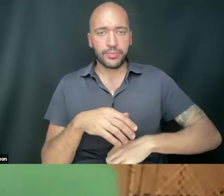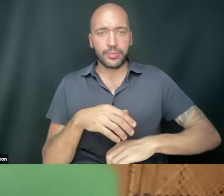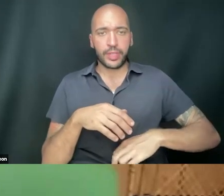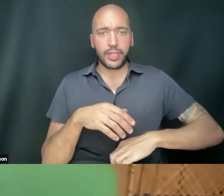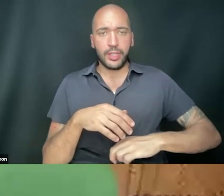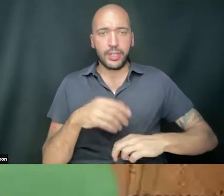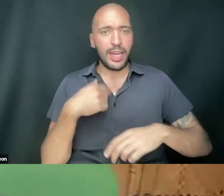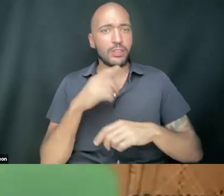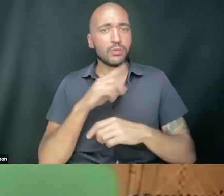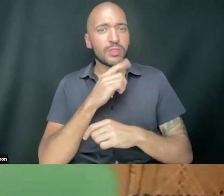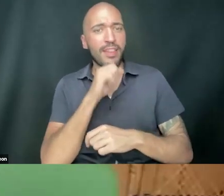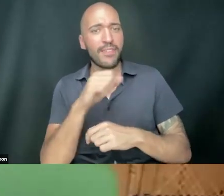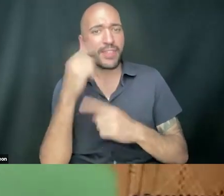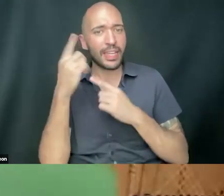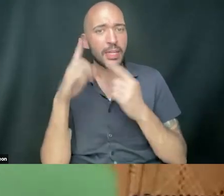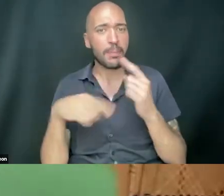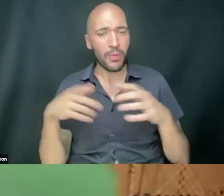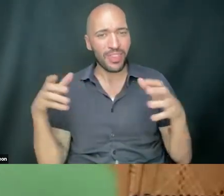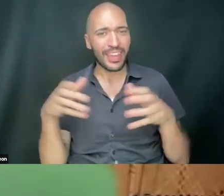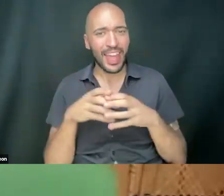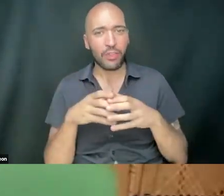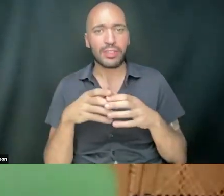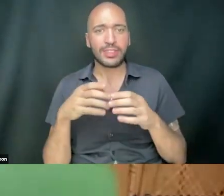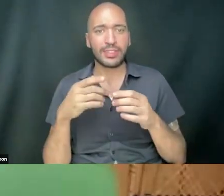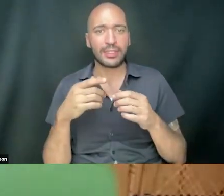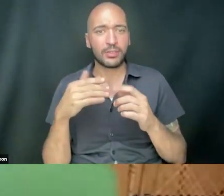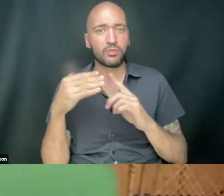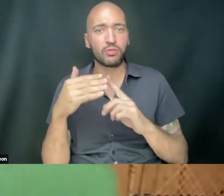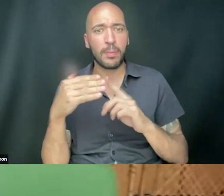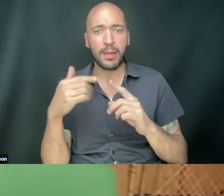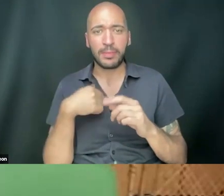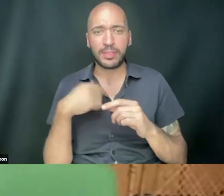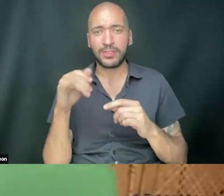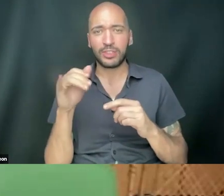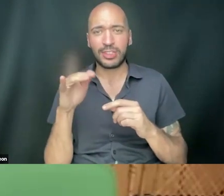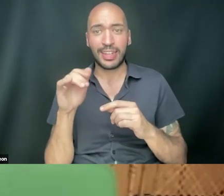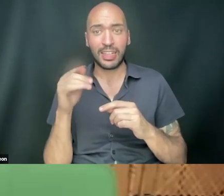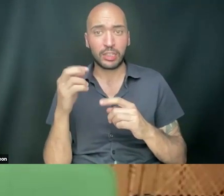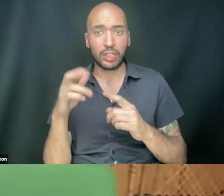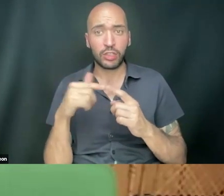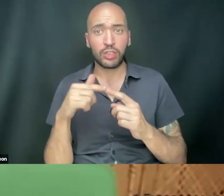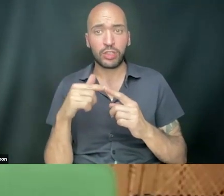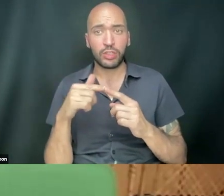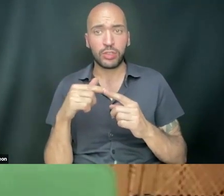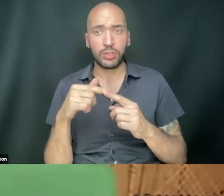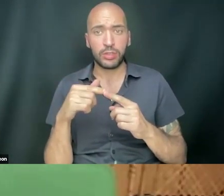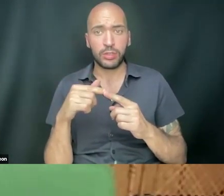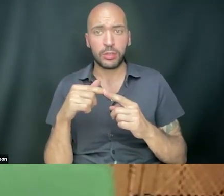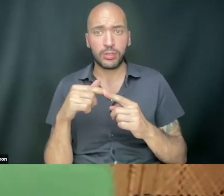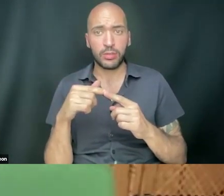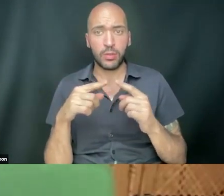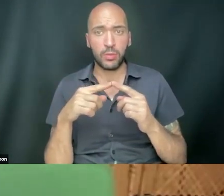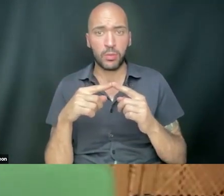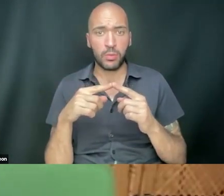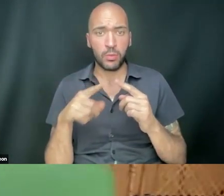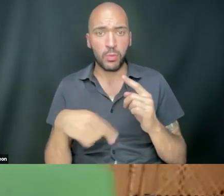I really do love thinking about, like, the gathering. Like, there is, I remind me of, like, Jackie Alexander. It's like, you know, when women